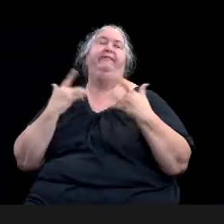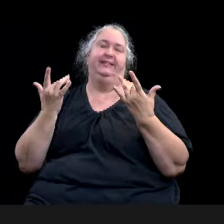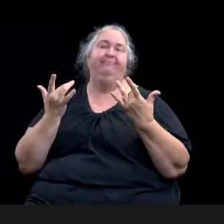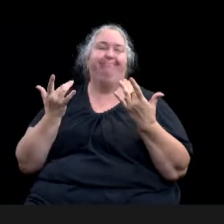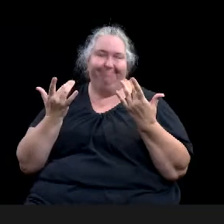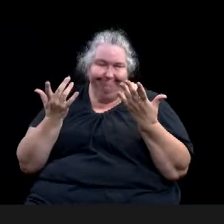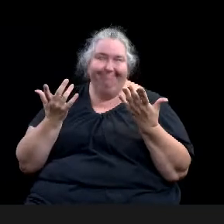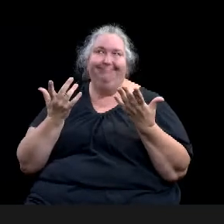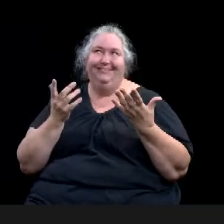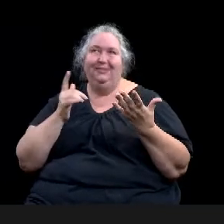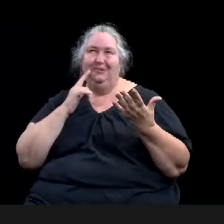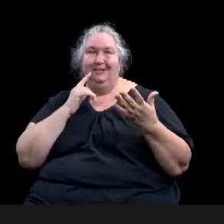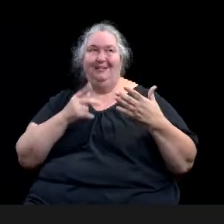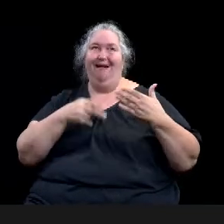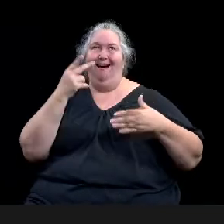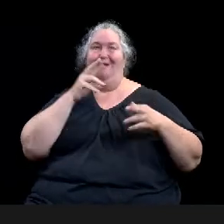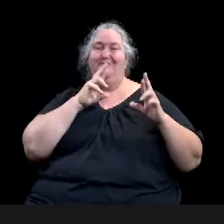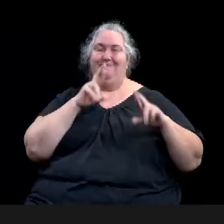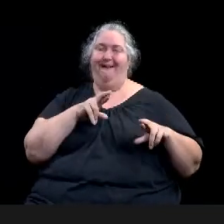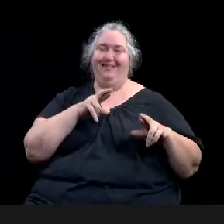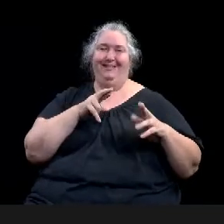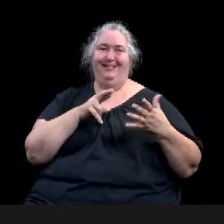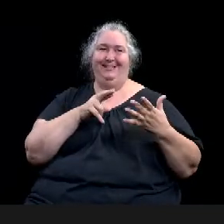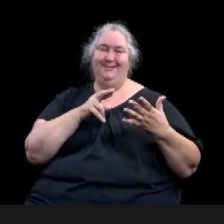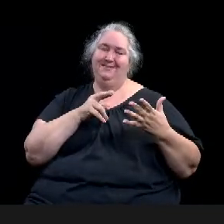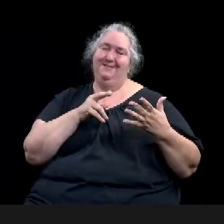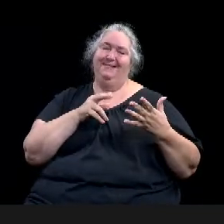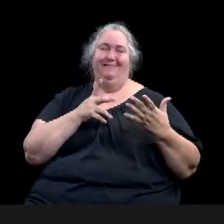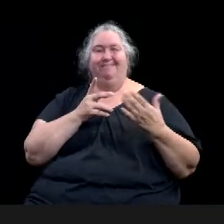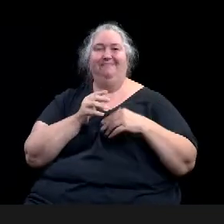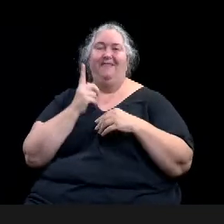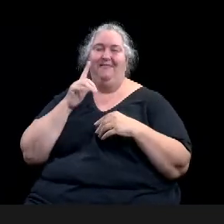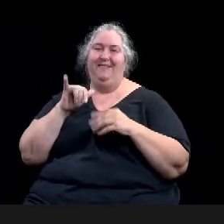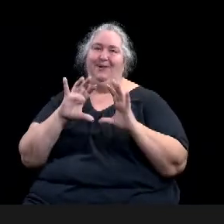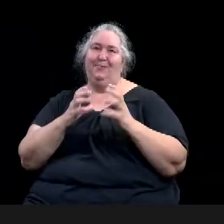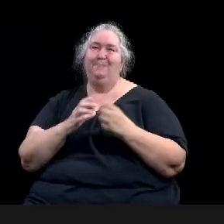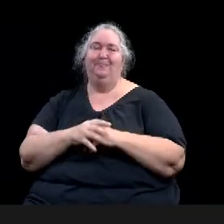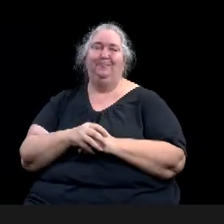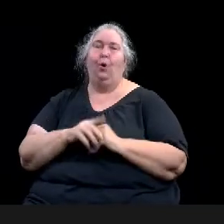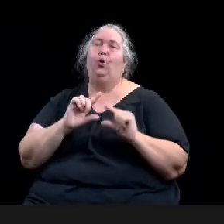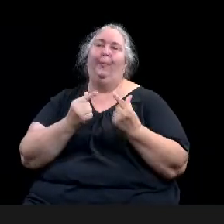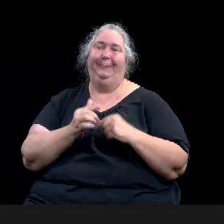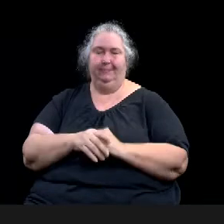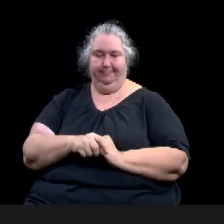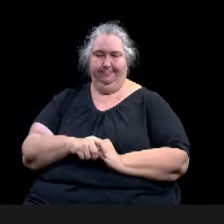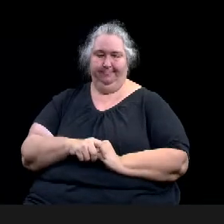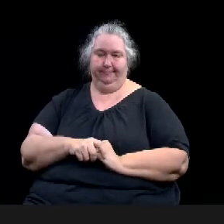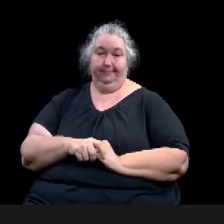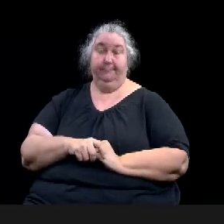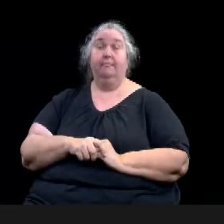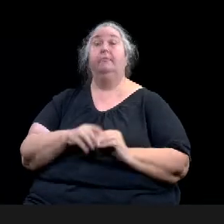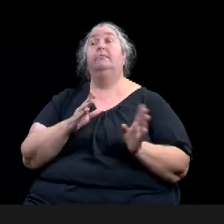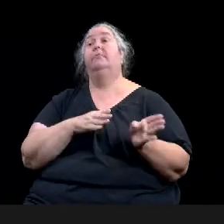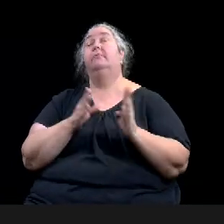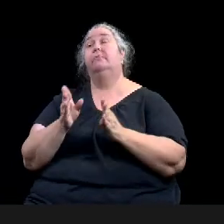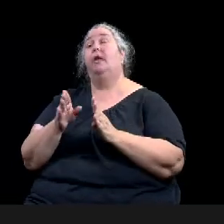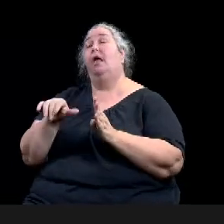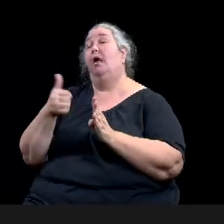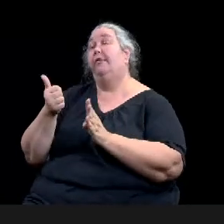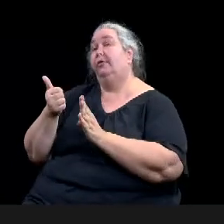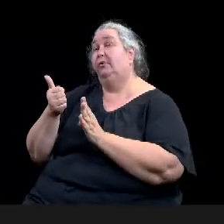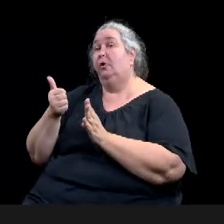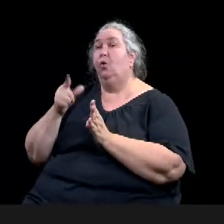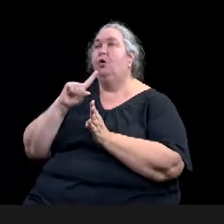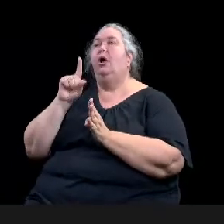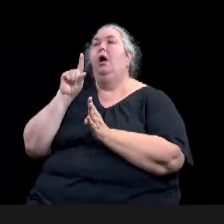In one of the open-ended questions that we asked was the straight up, if you had $4,000 grant, what would you spend